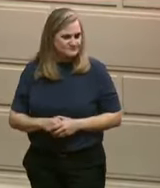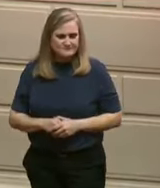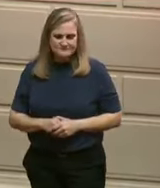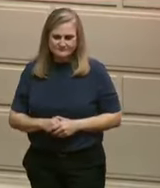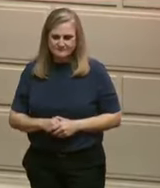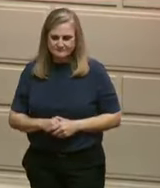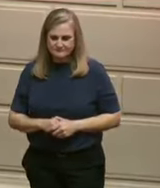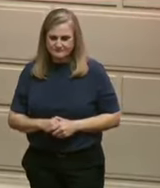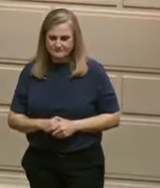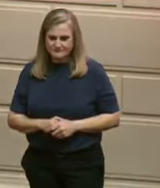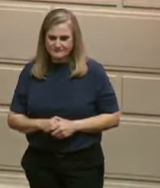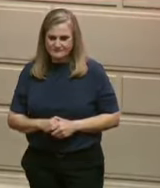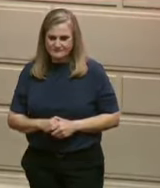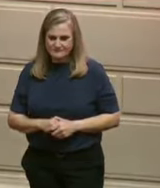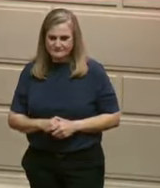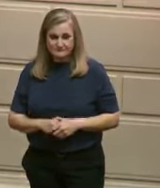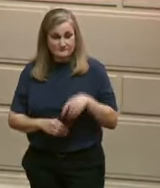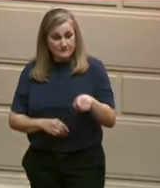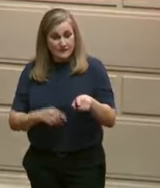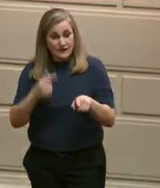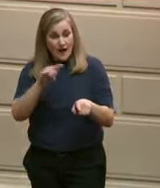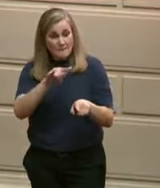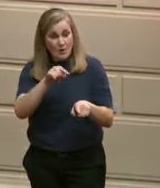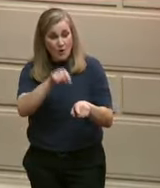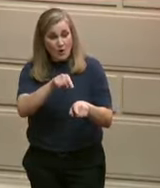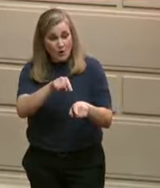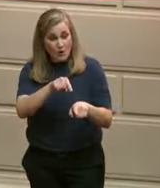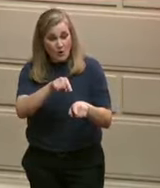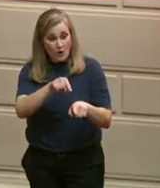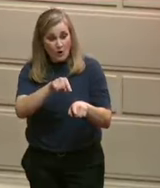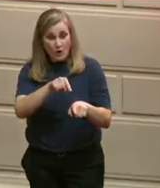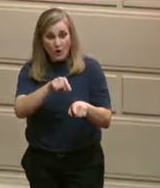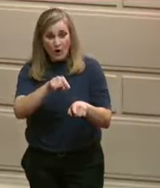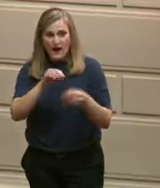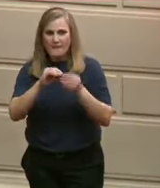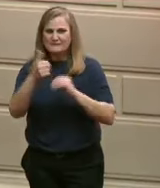best airports in the world. Right here in Rhode Island.